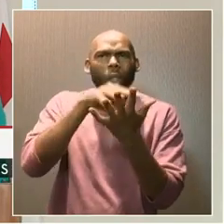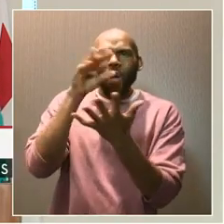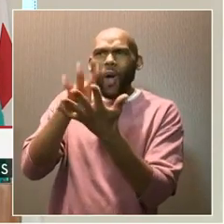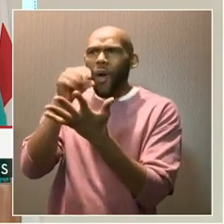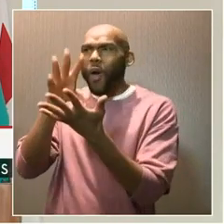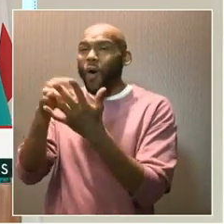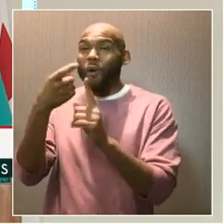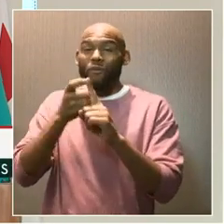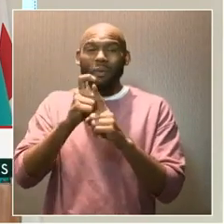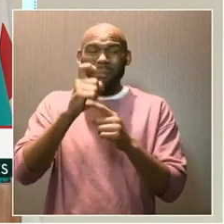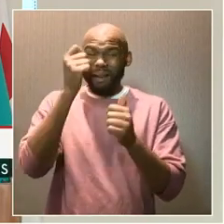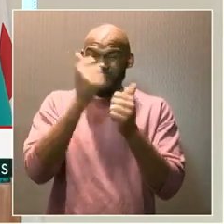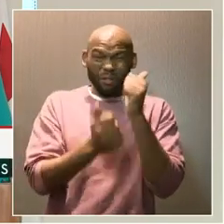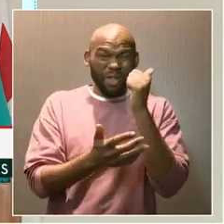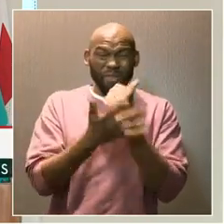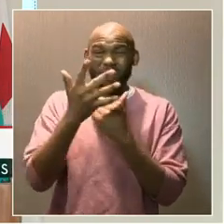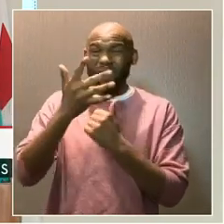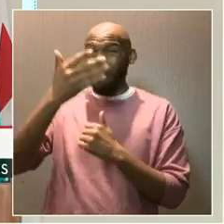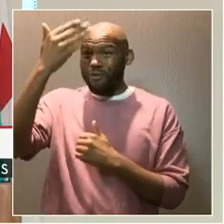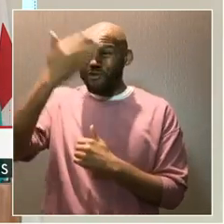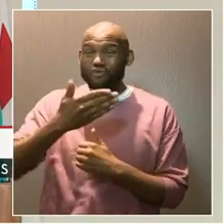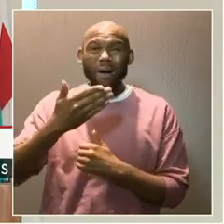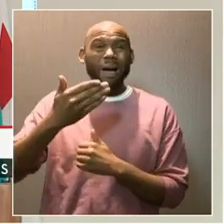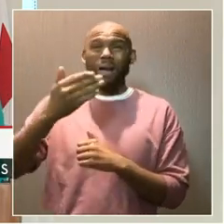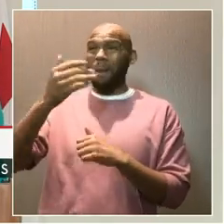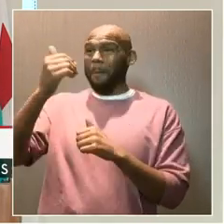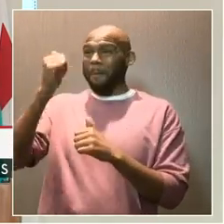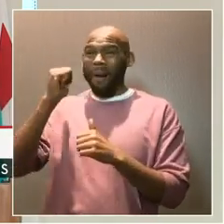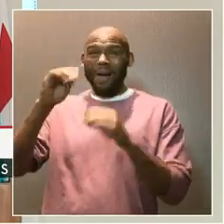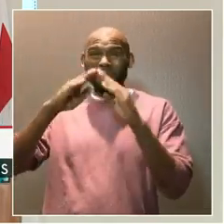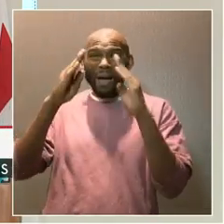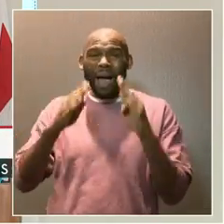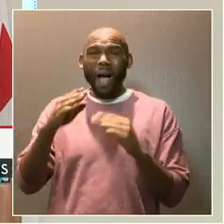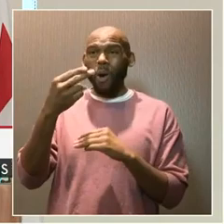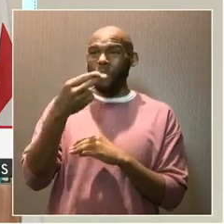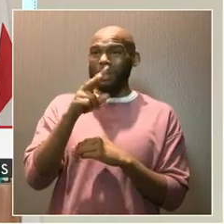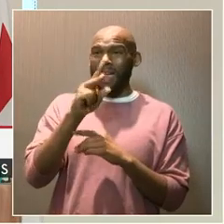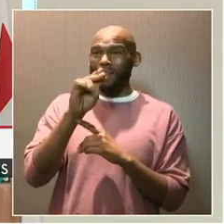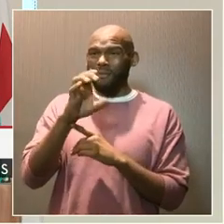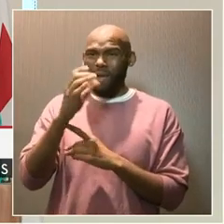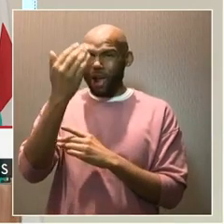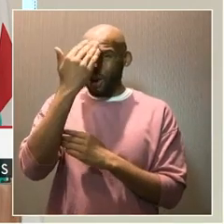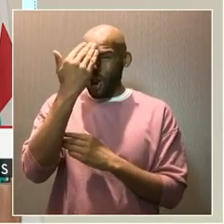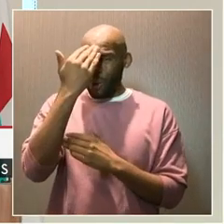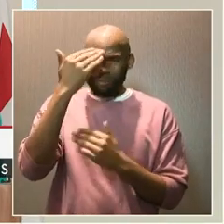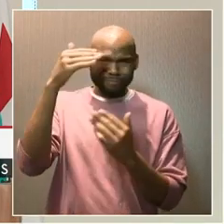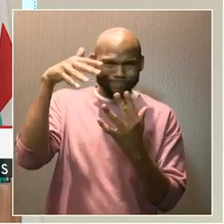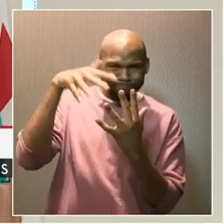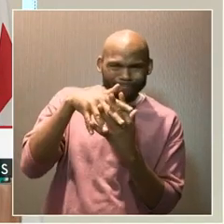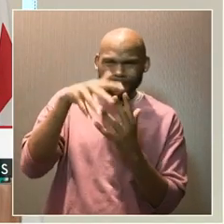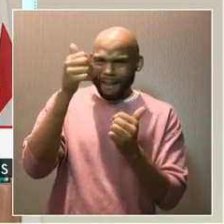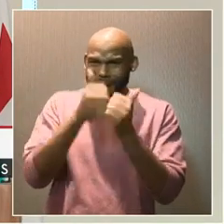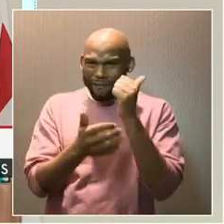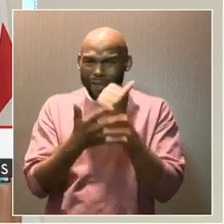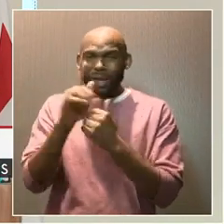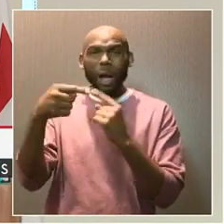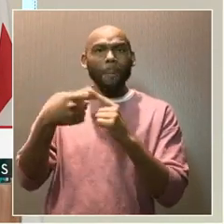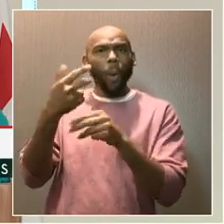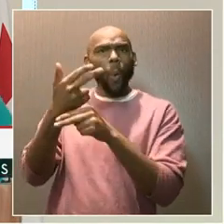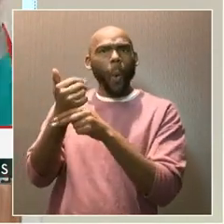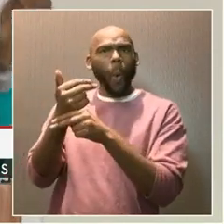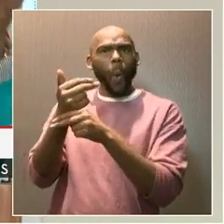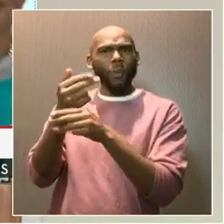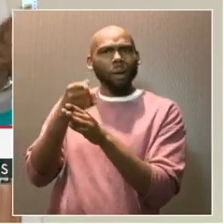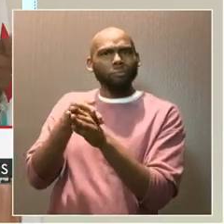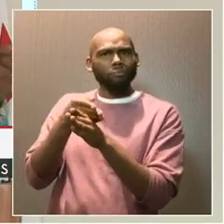the front of the house to the back of the house to HVAC, and so lives were changed. Young people got careers in the hospitality industry